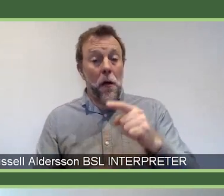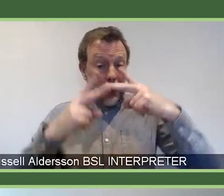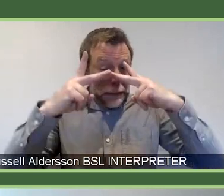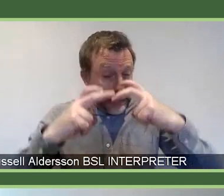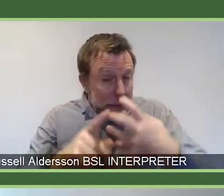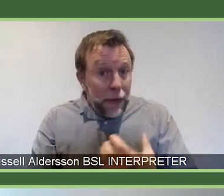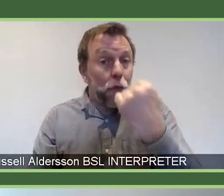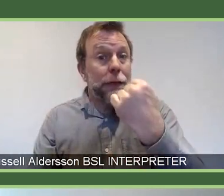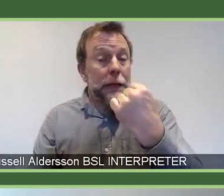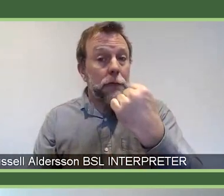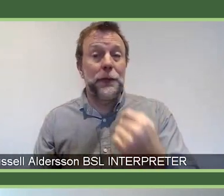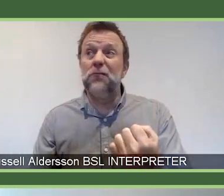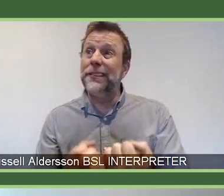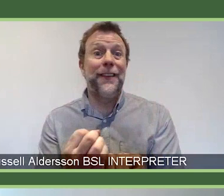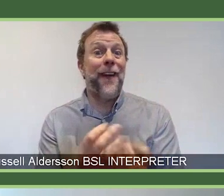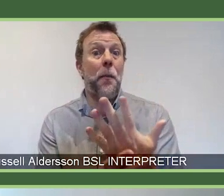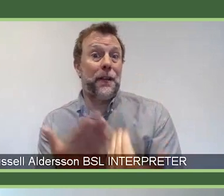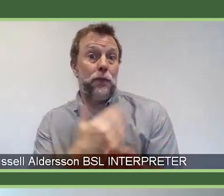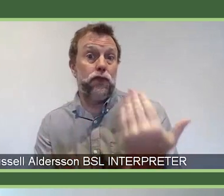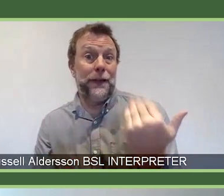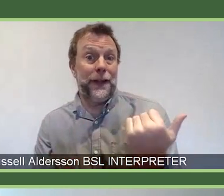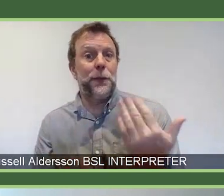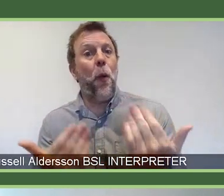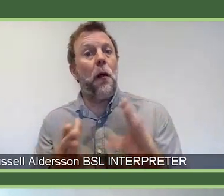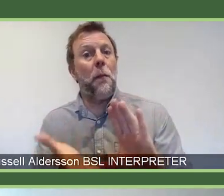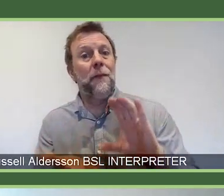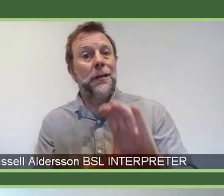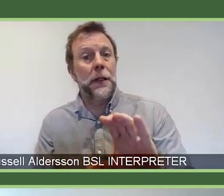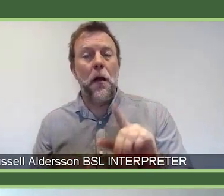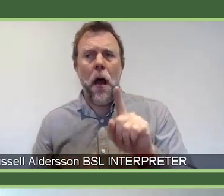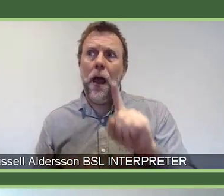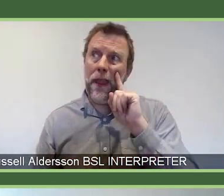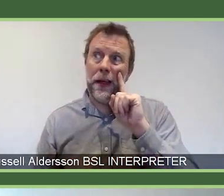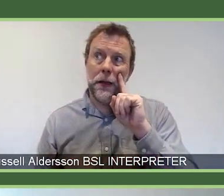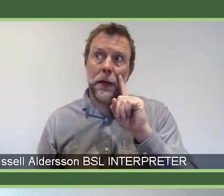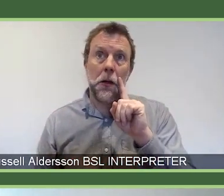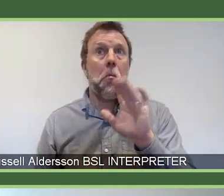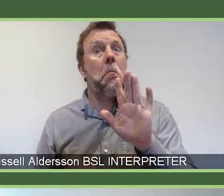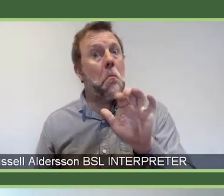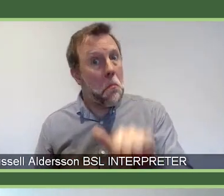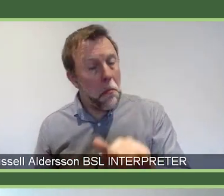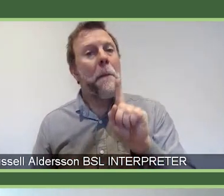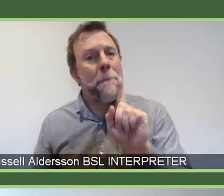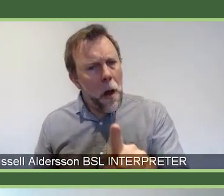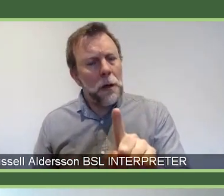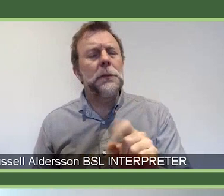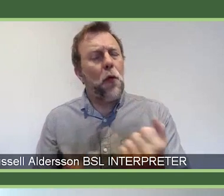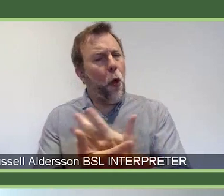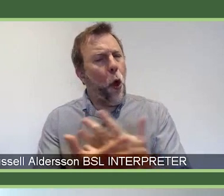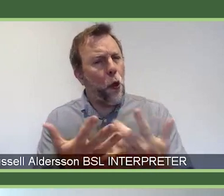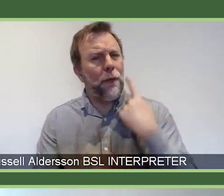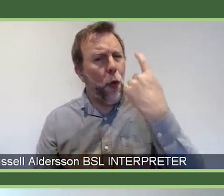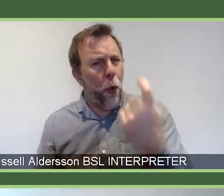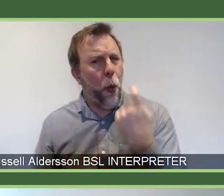an evolution of previous Wellcome funding, and I think it is to some extent. But we have given a lot of thought to the